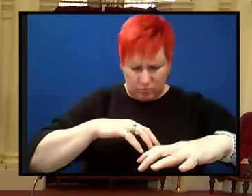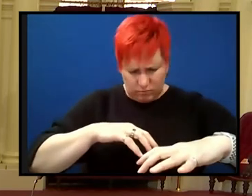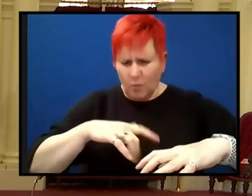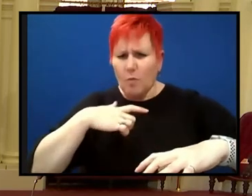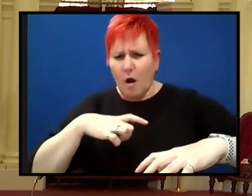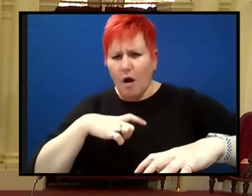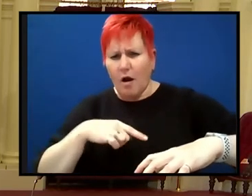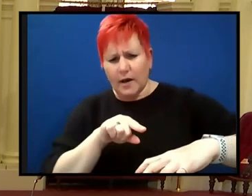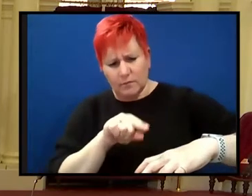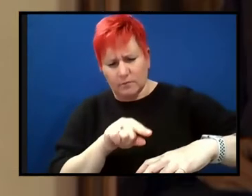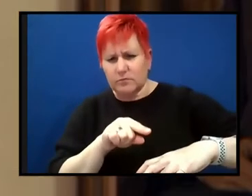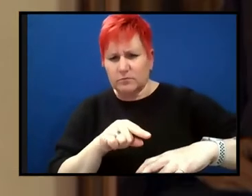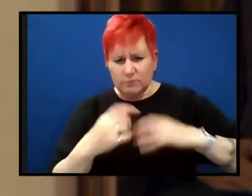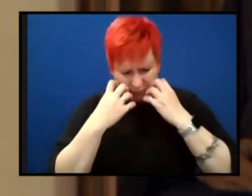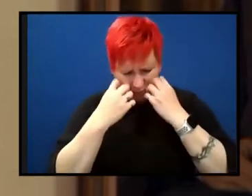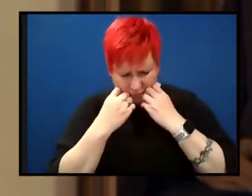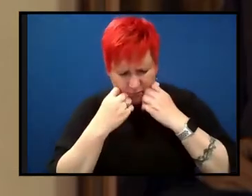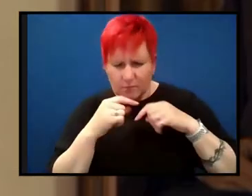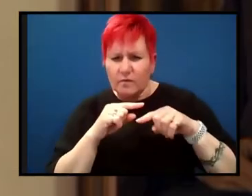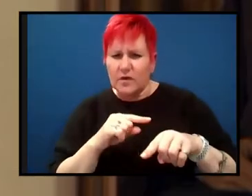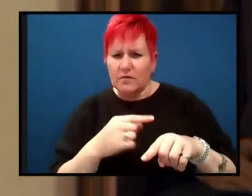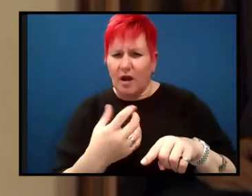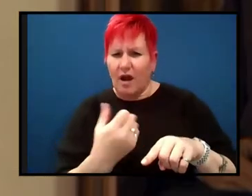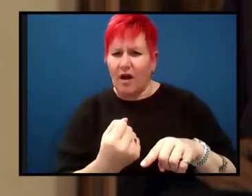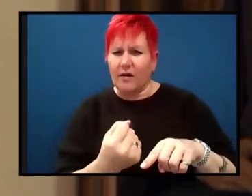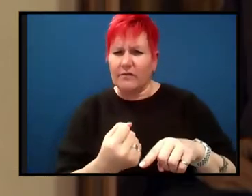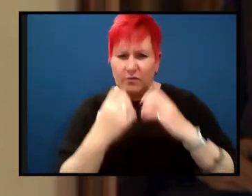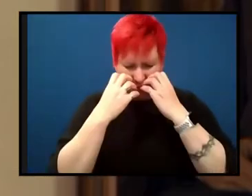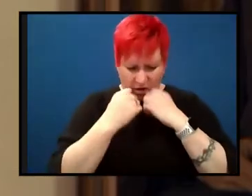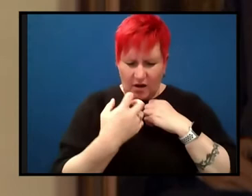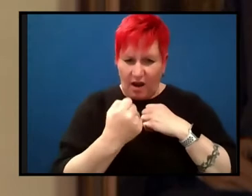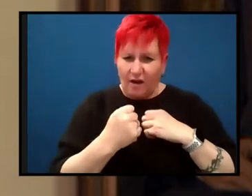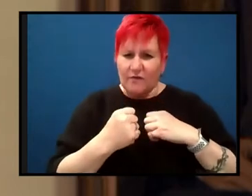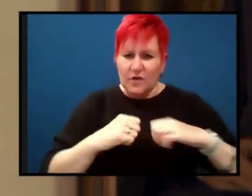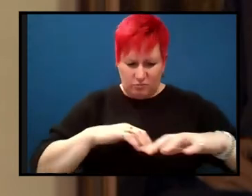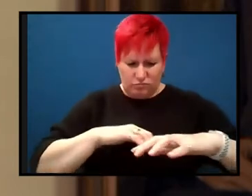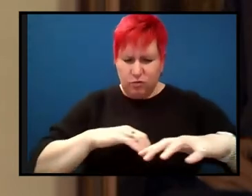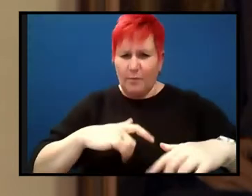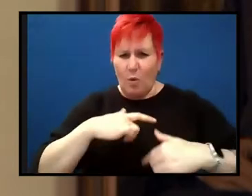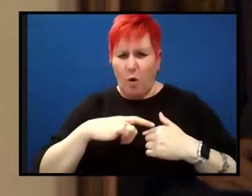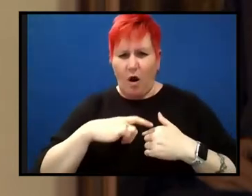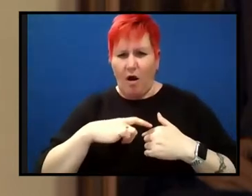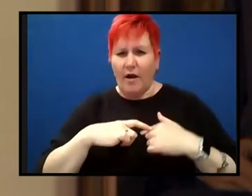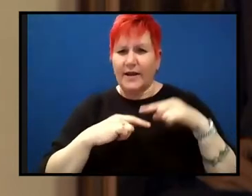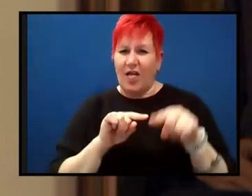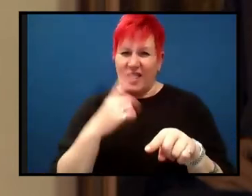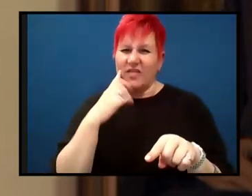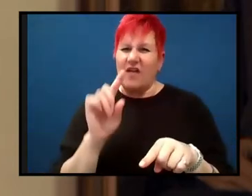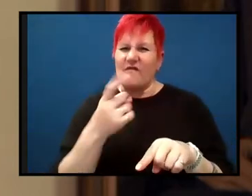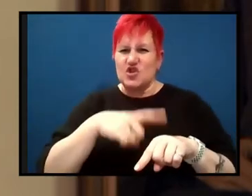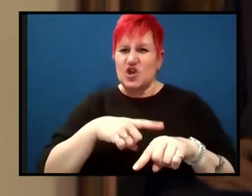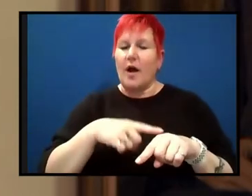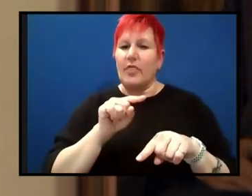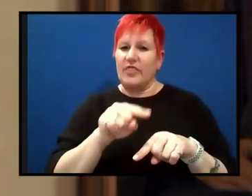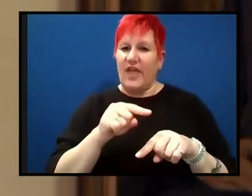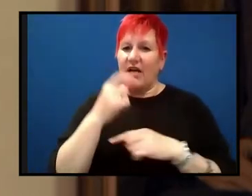I think that was really the first strong evidence that, um, the plate tectonics theory, um, uh,